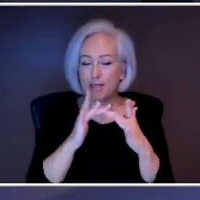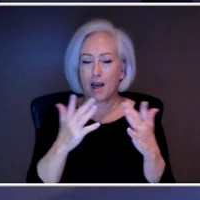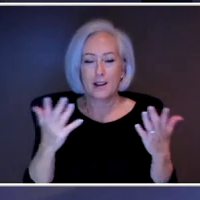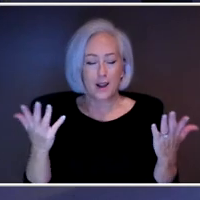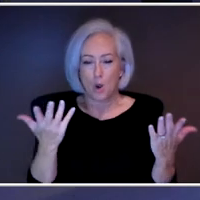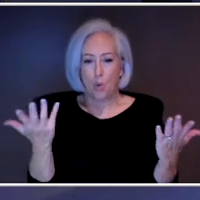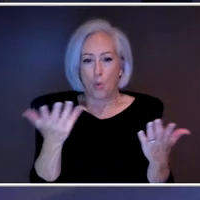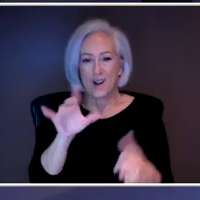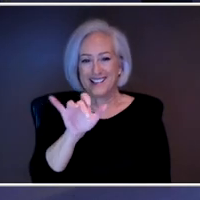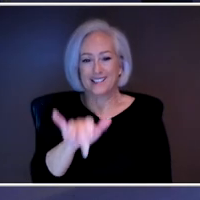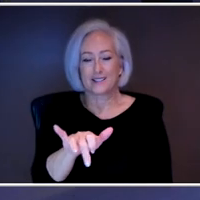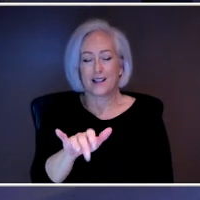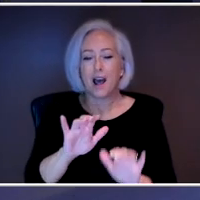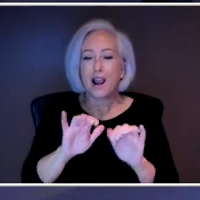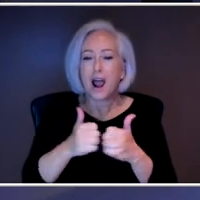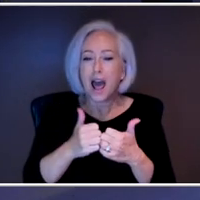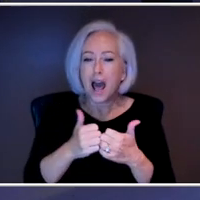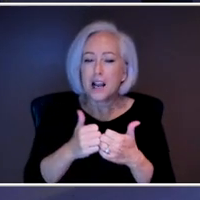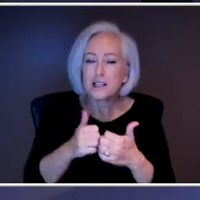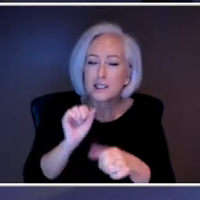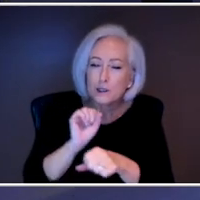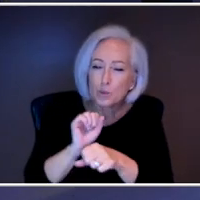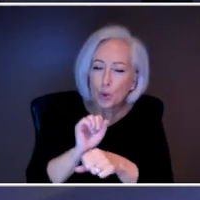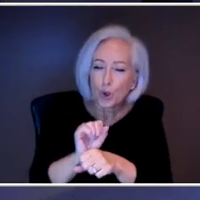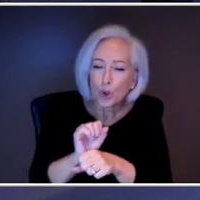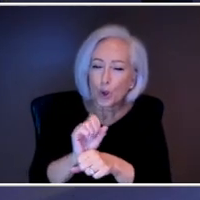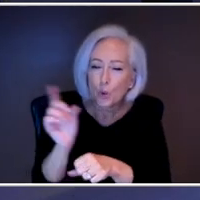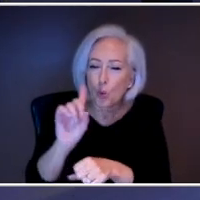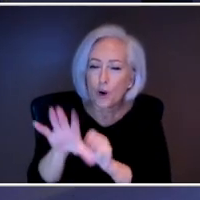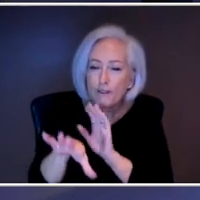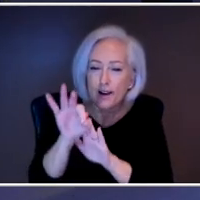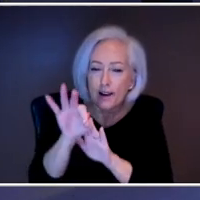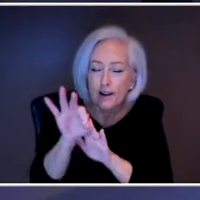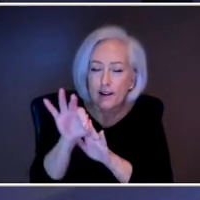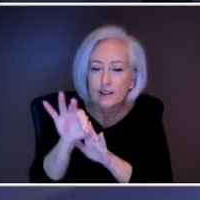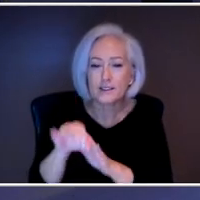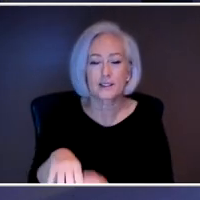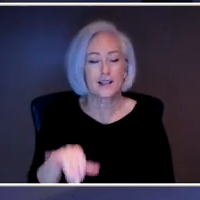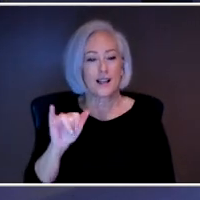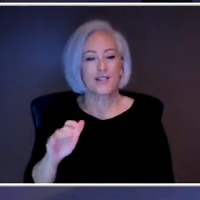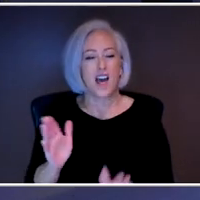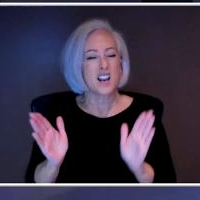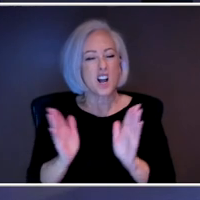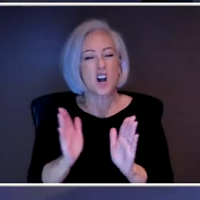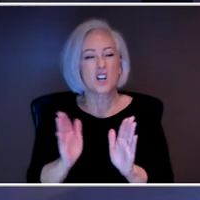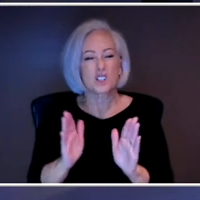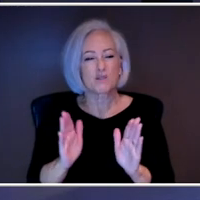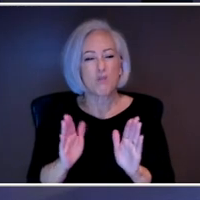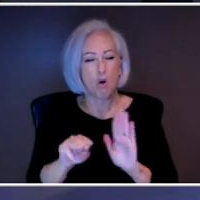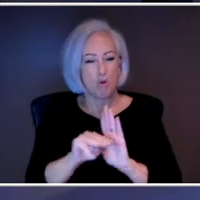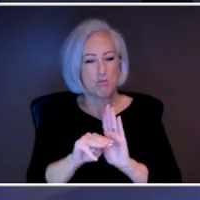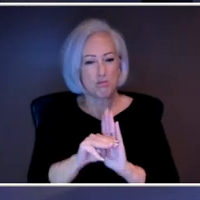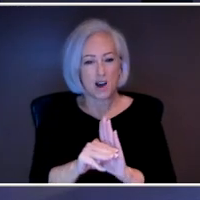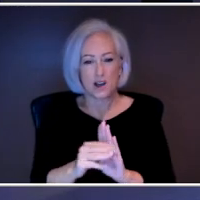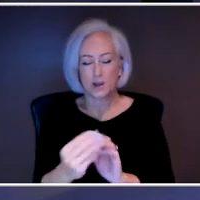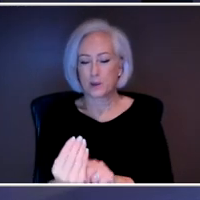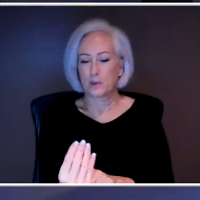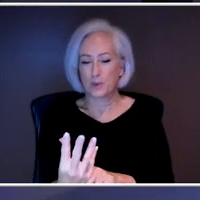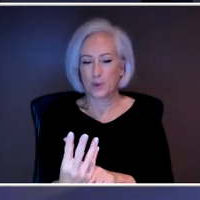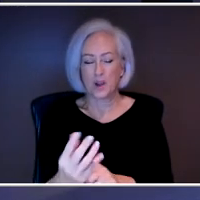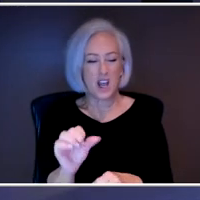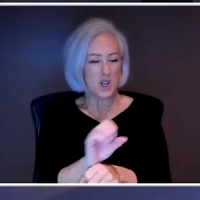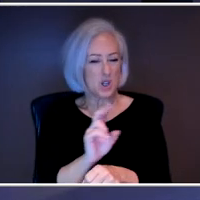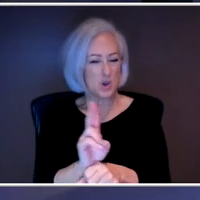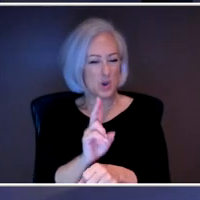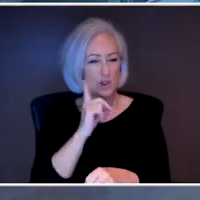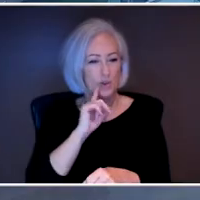do we know where to find them and the right ones. Yeah. So, this is just a very small model of it. This is kind of one that we use for work. But let me get this